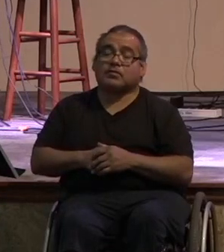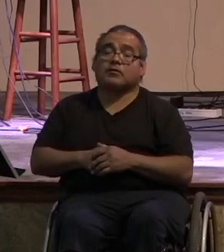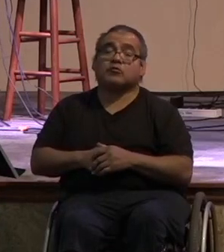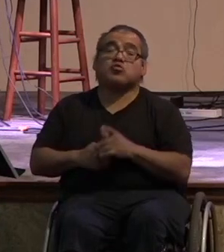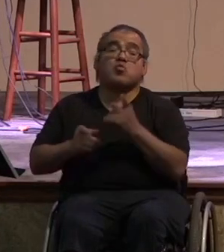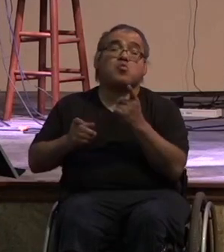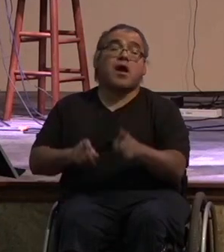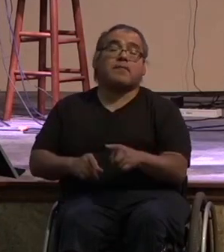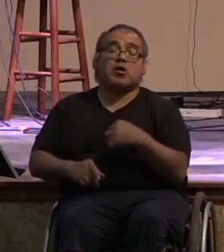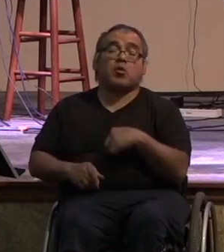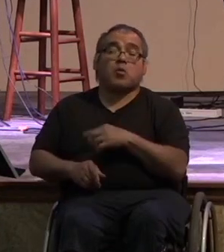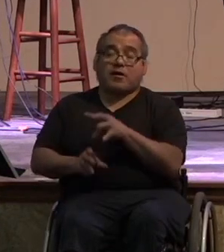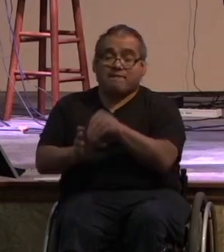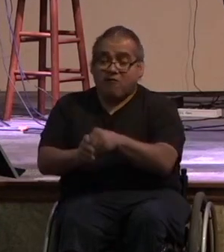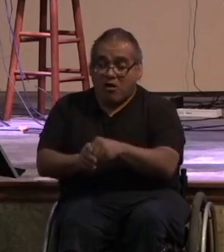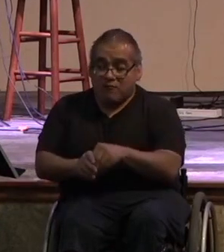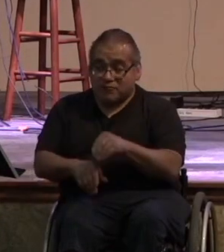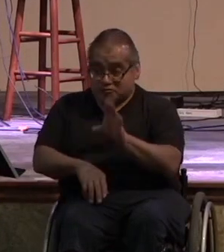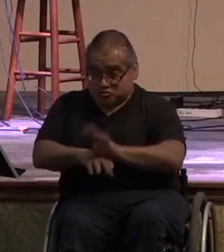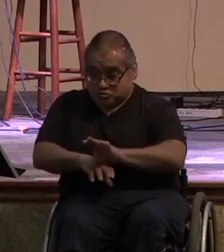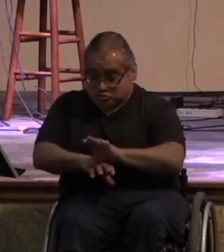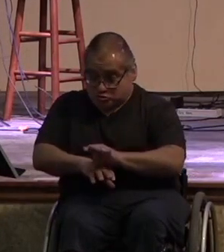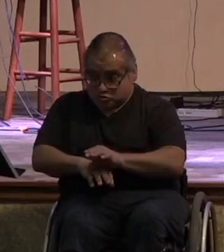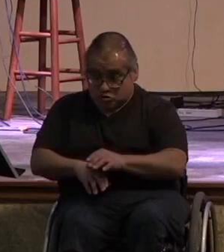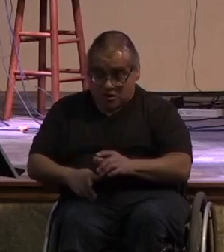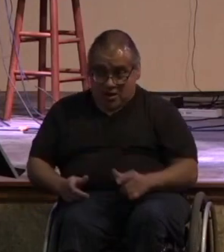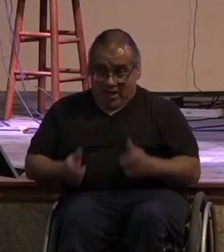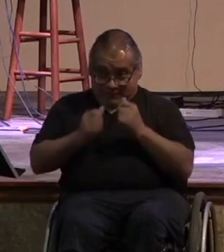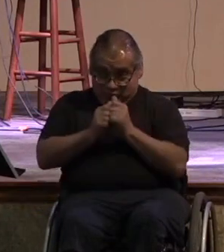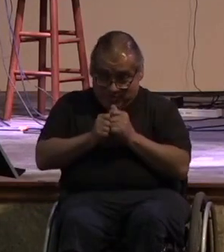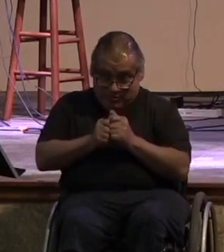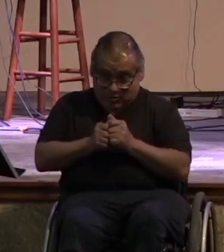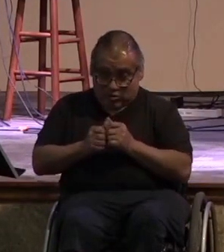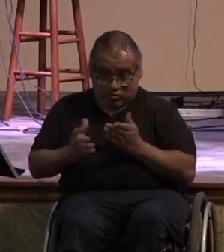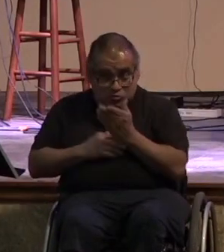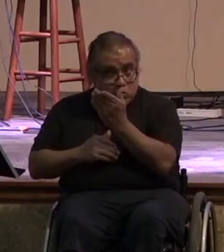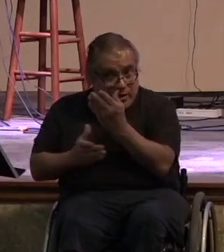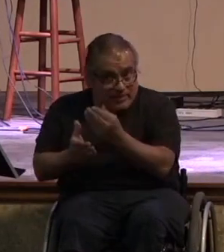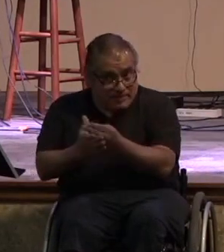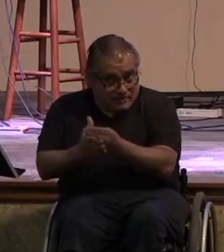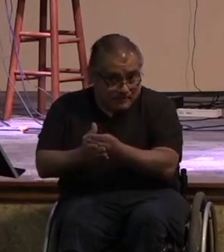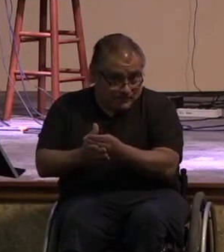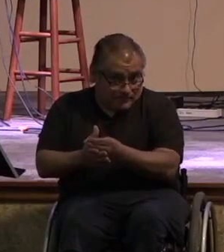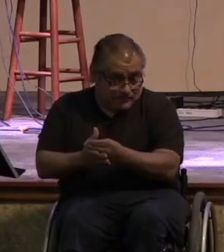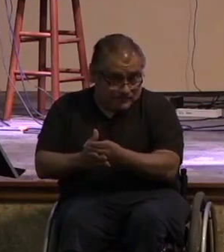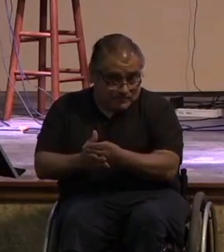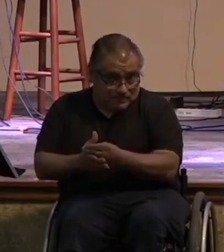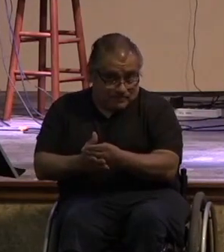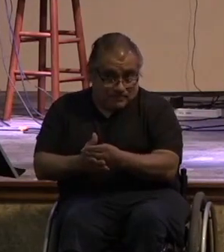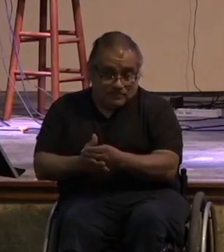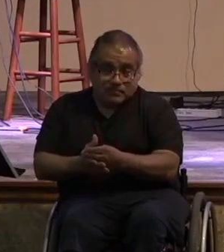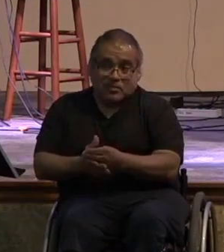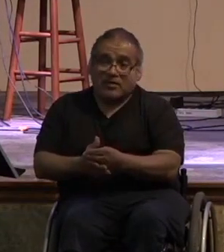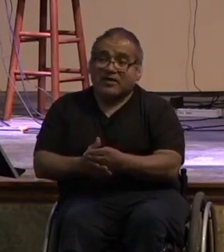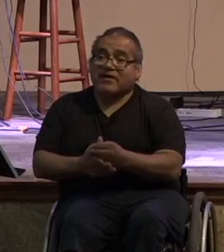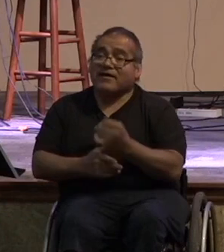what happens when we engage in the life of the church together in this area of our lives in giving this is your big takeaway today